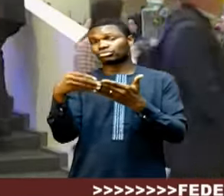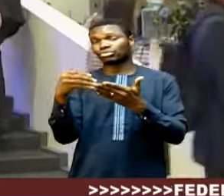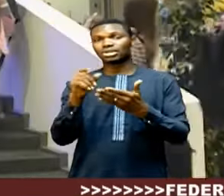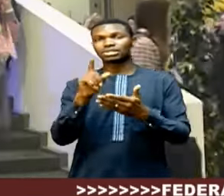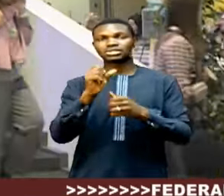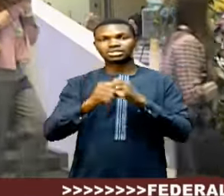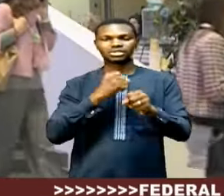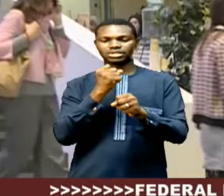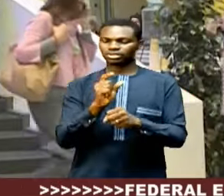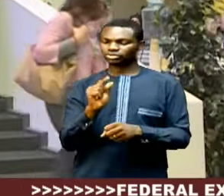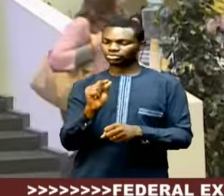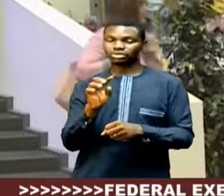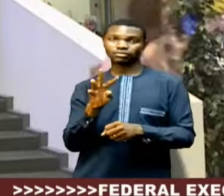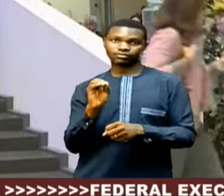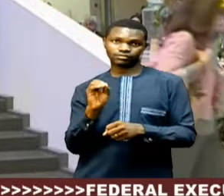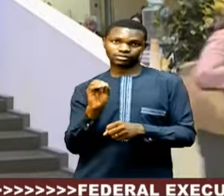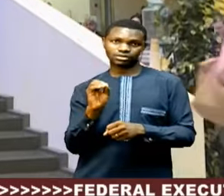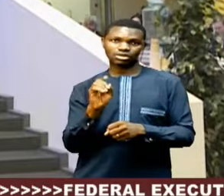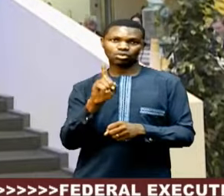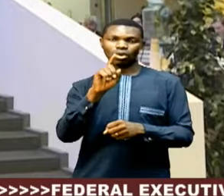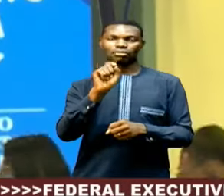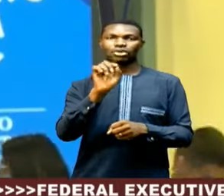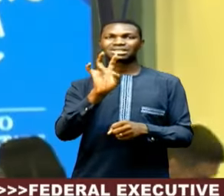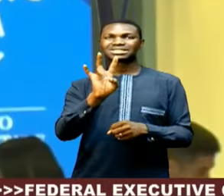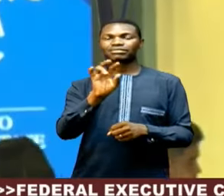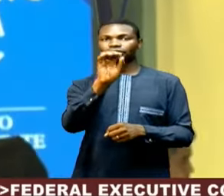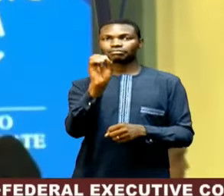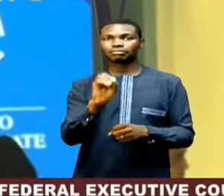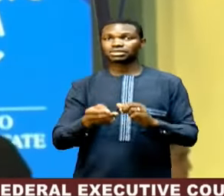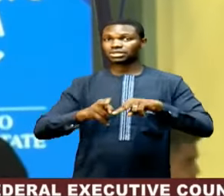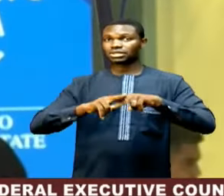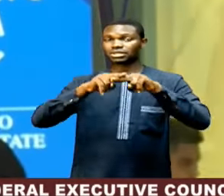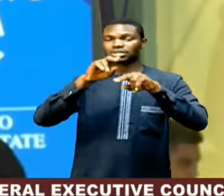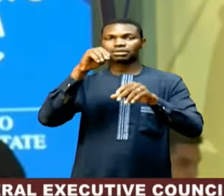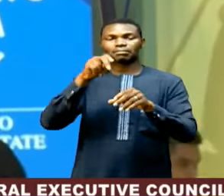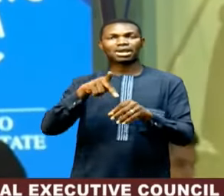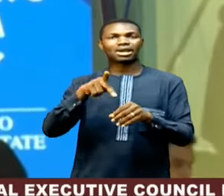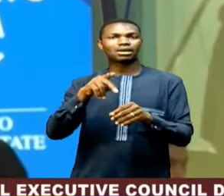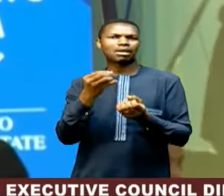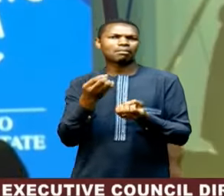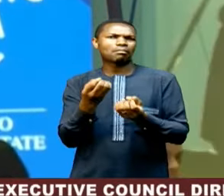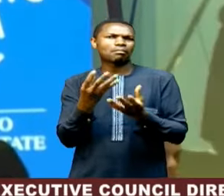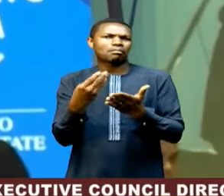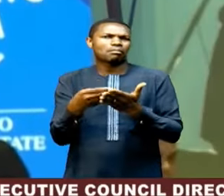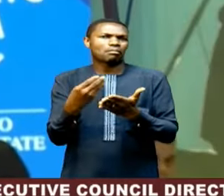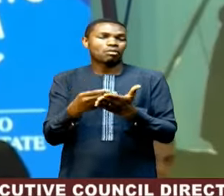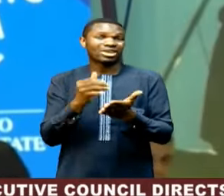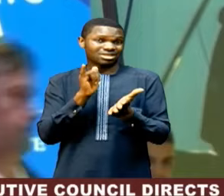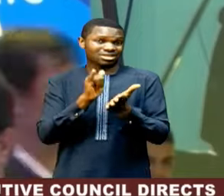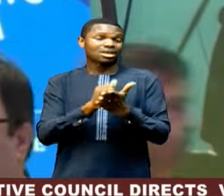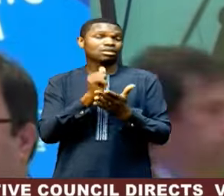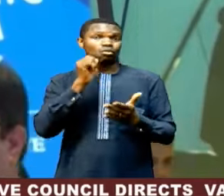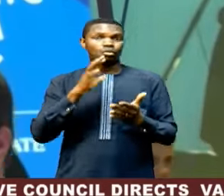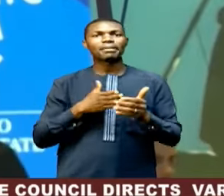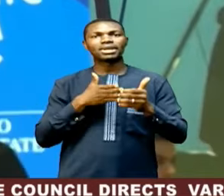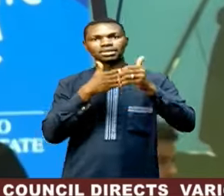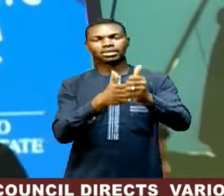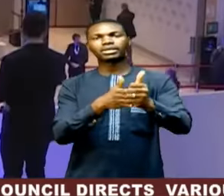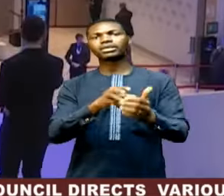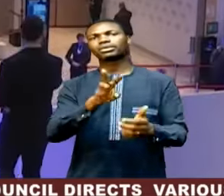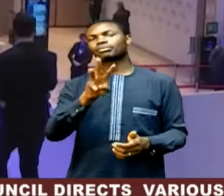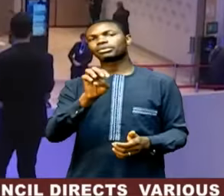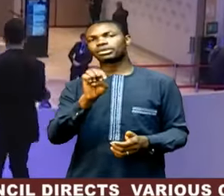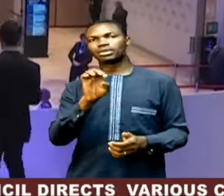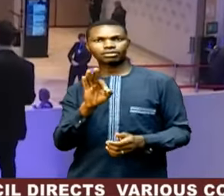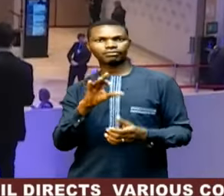According to the report, a 1.7% increase in per capita GDP is driven by women. WEF said the